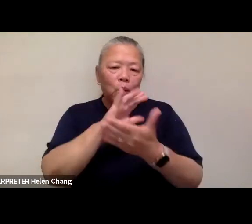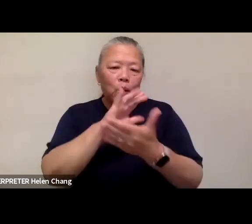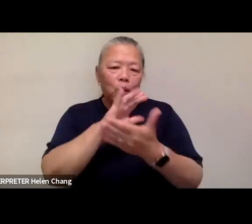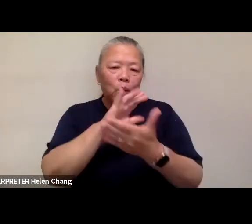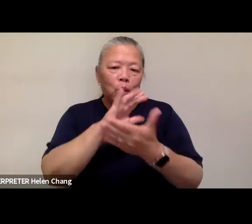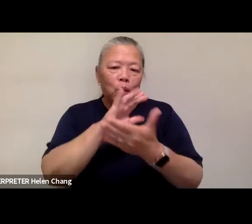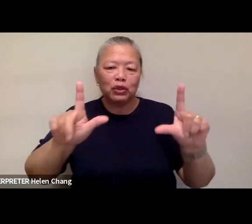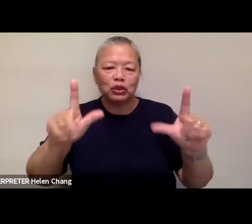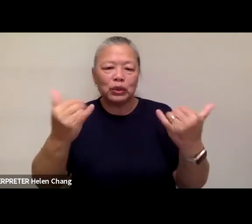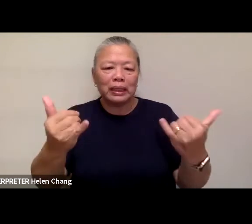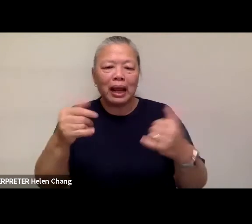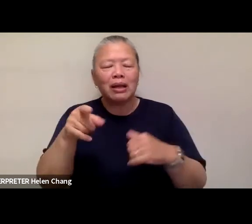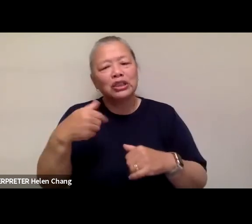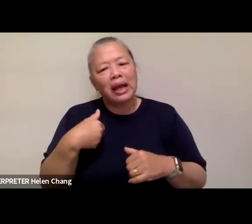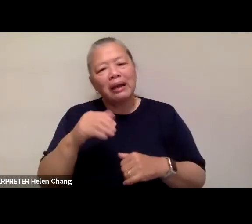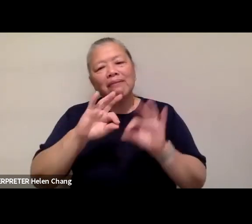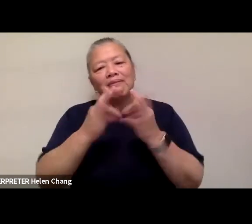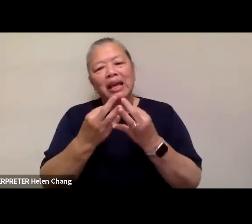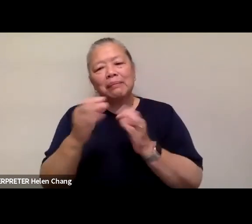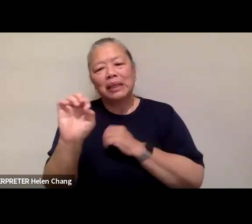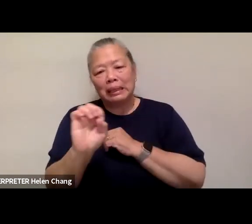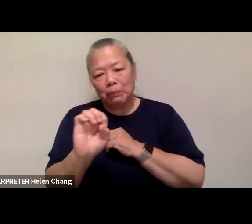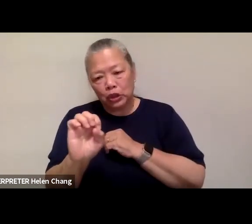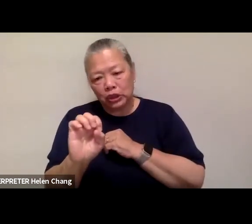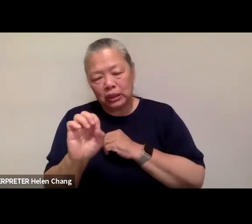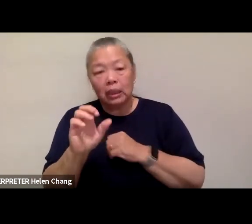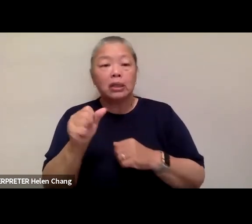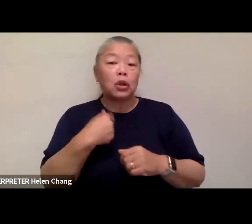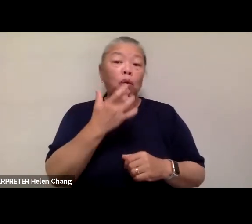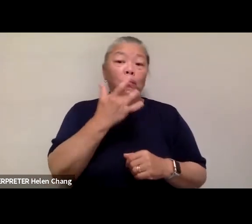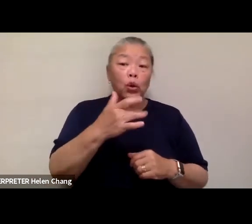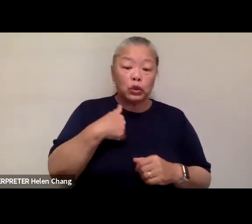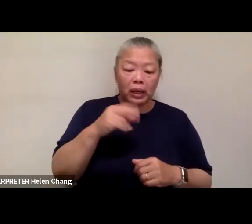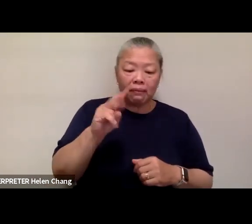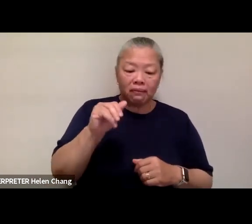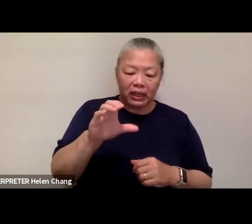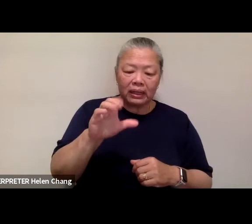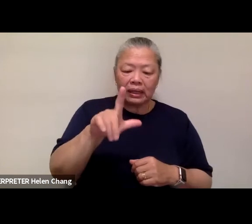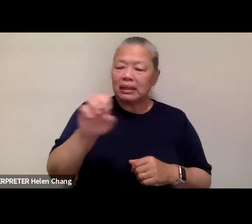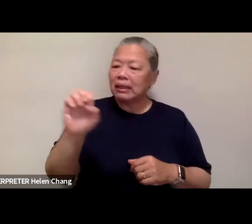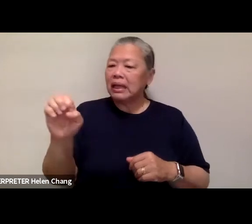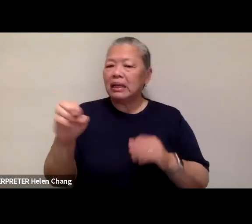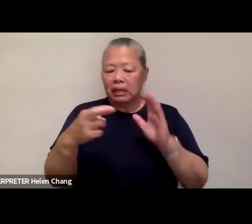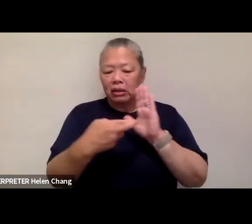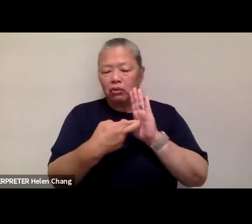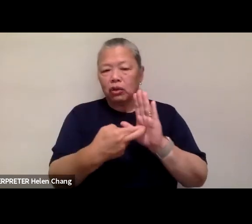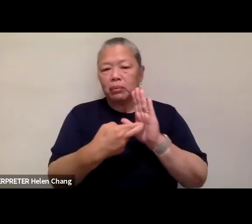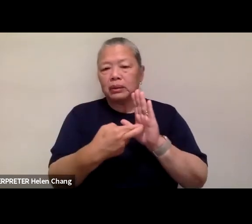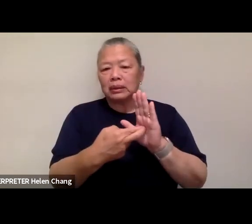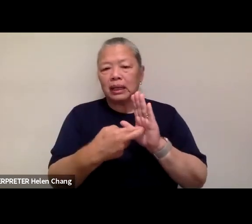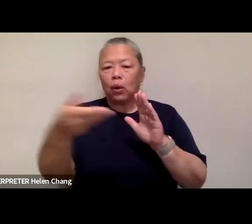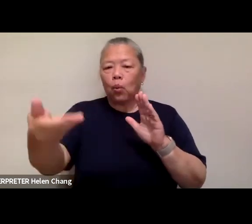with family emergencies. So we are fortunate to have Vic Lee with us here representing Welcome to